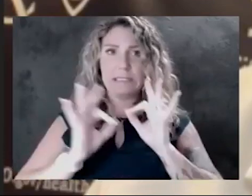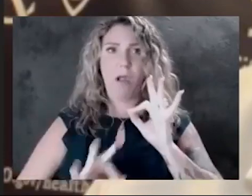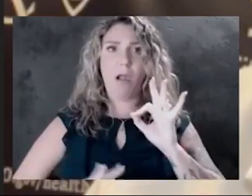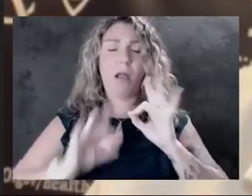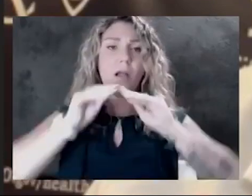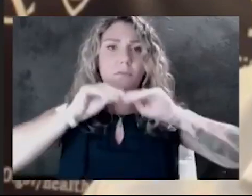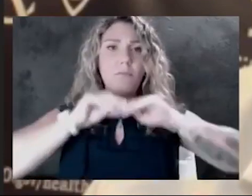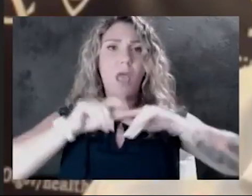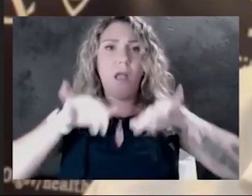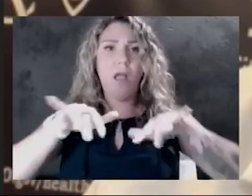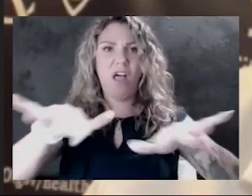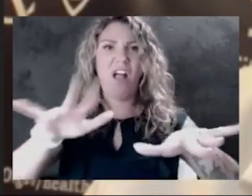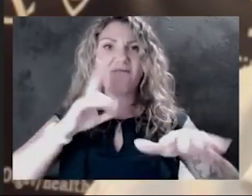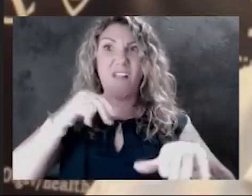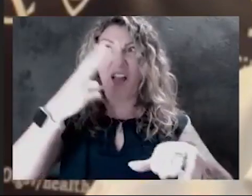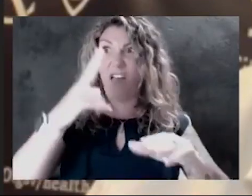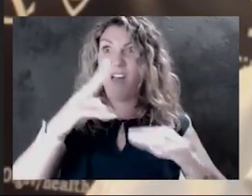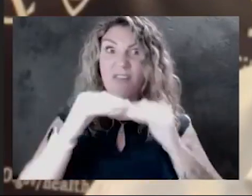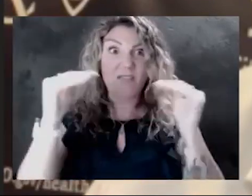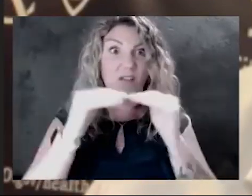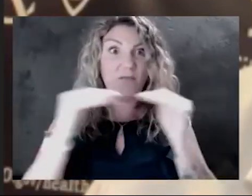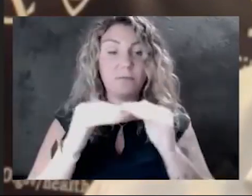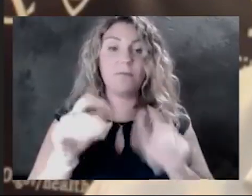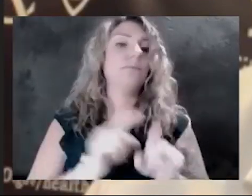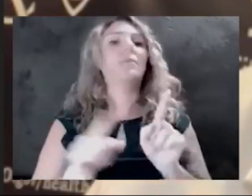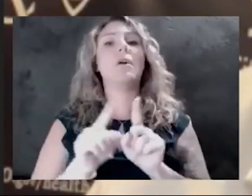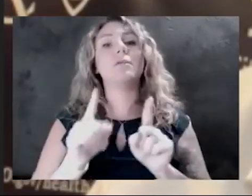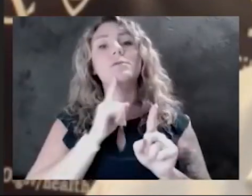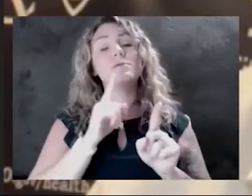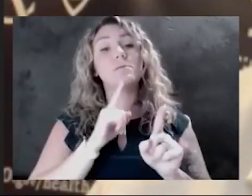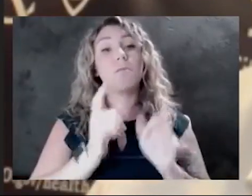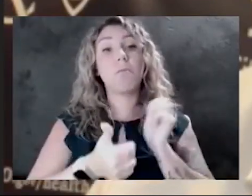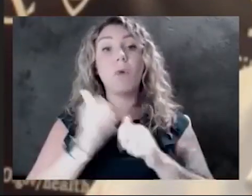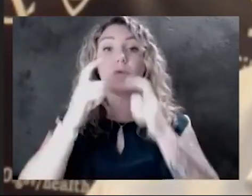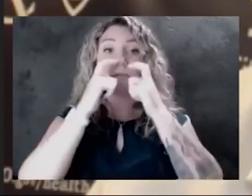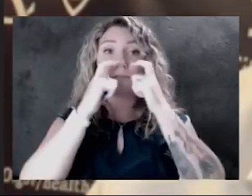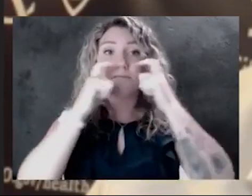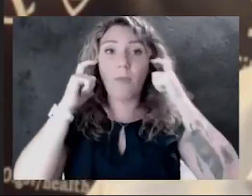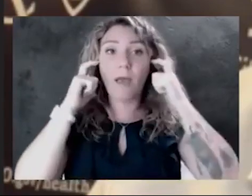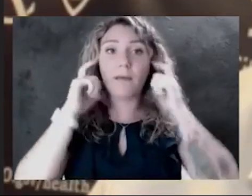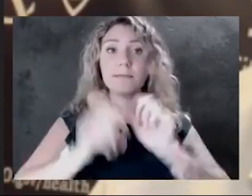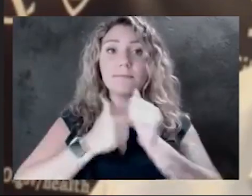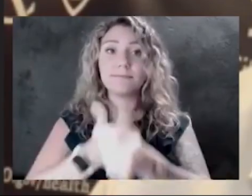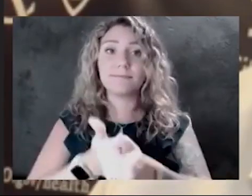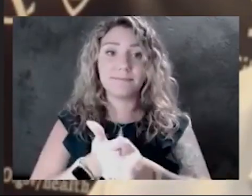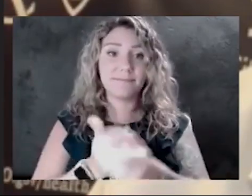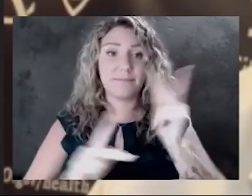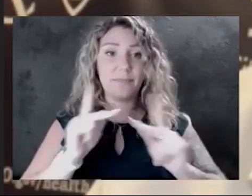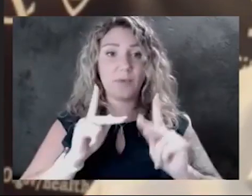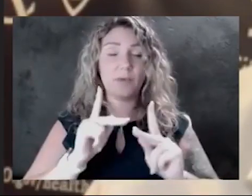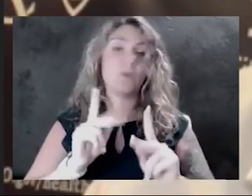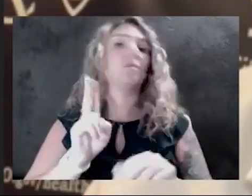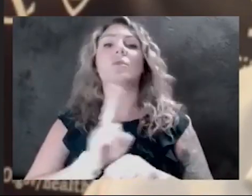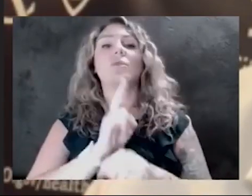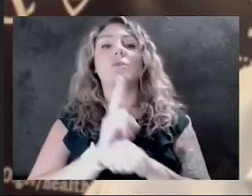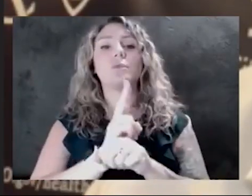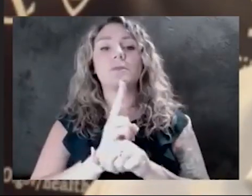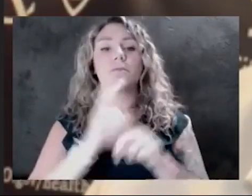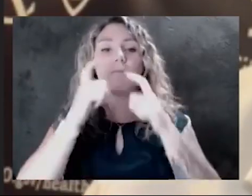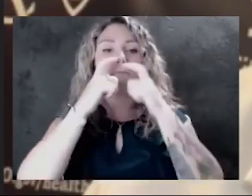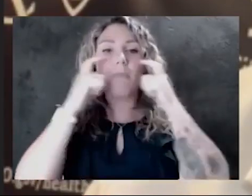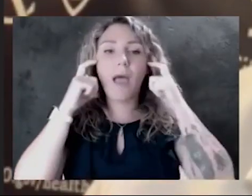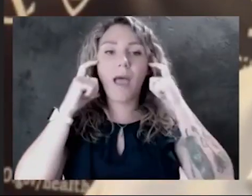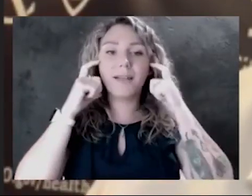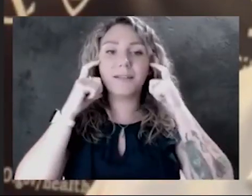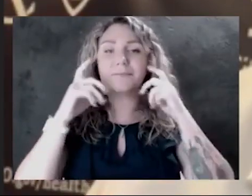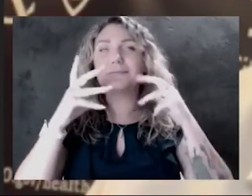The second obviously is that most of the mask compliance of people wearing masks had kind of gone away